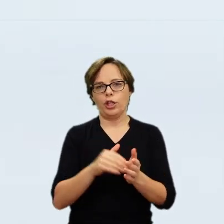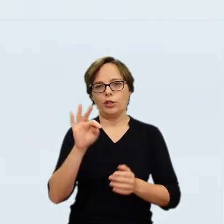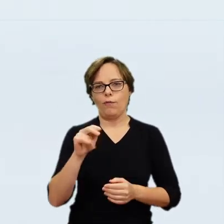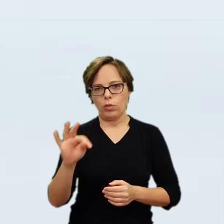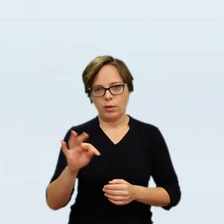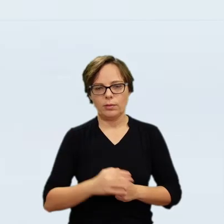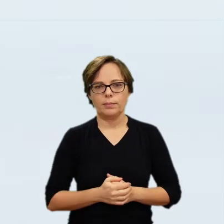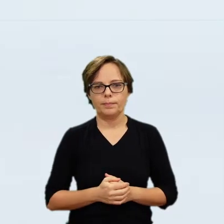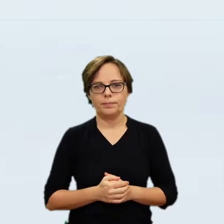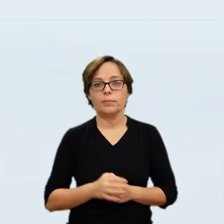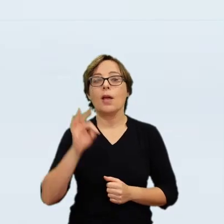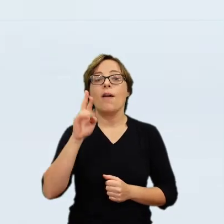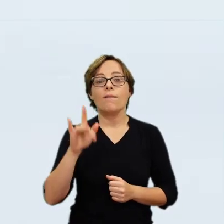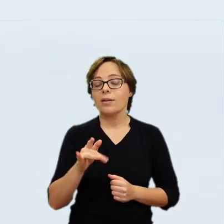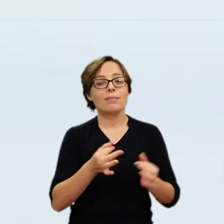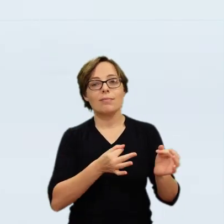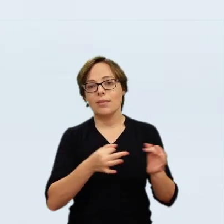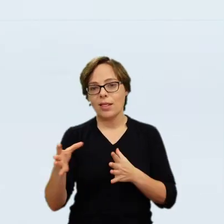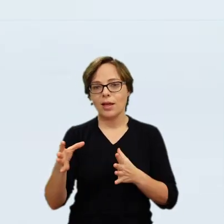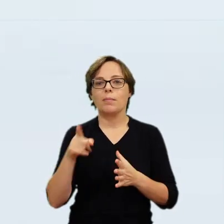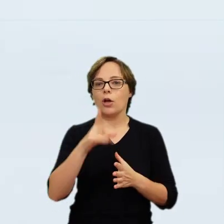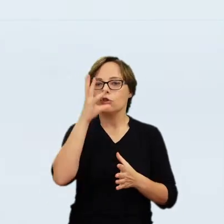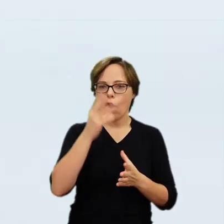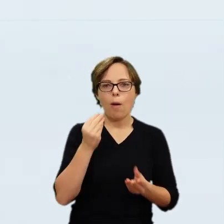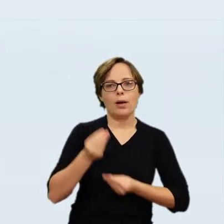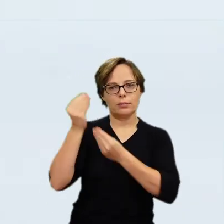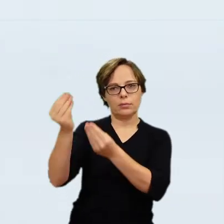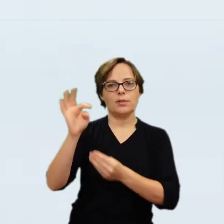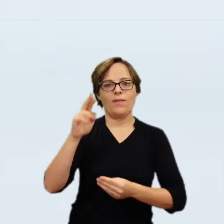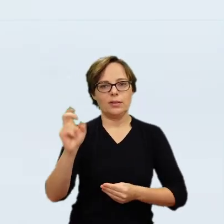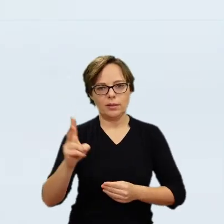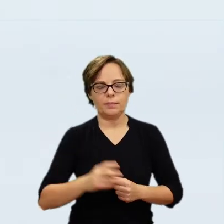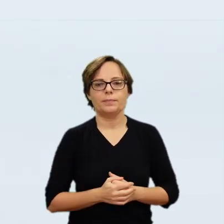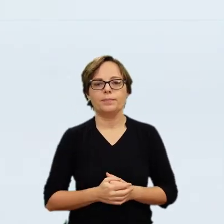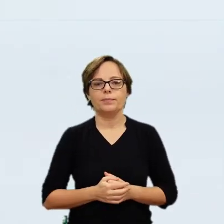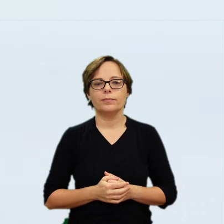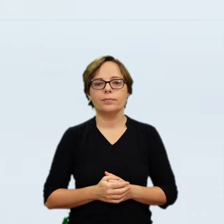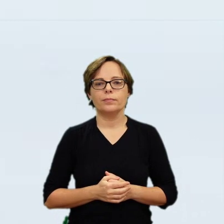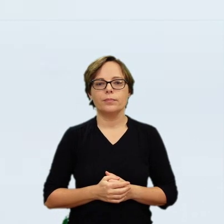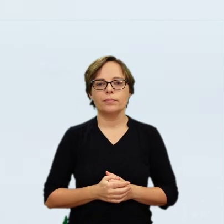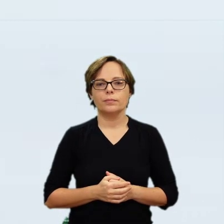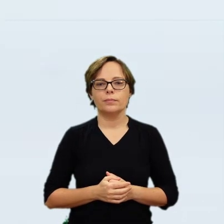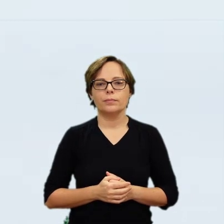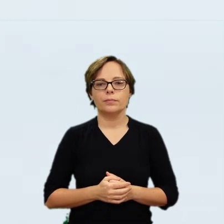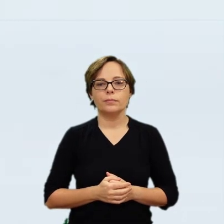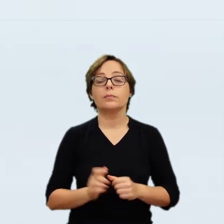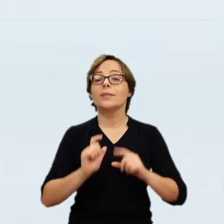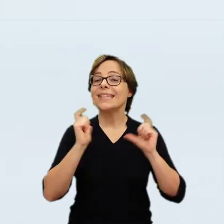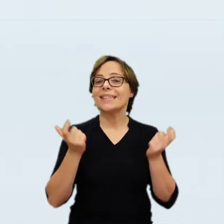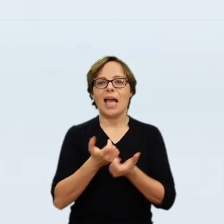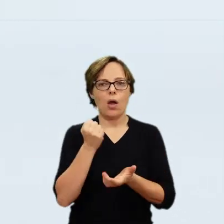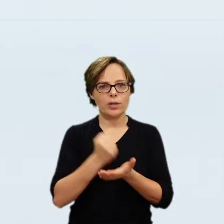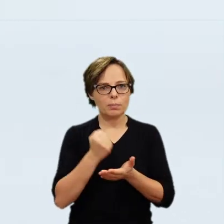hung in the mistress's drawing room, Pocui Biavialne Pani. The inventory